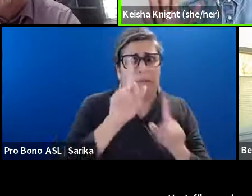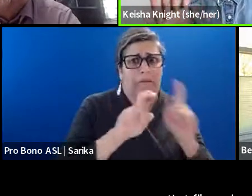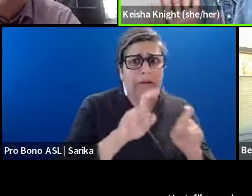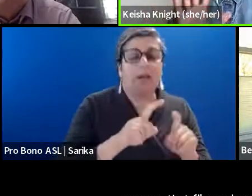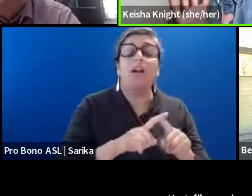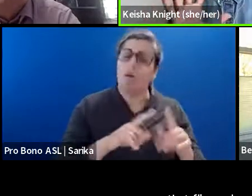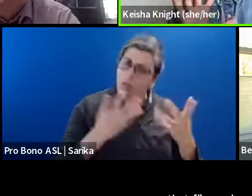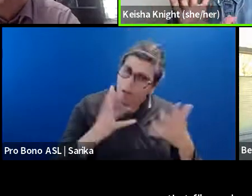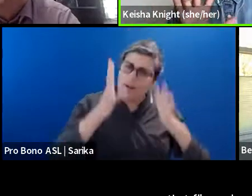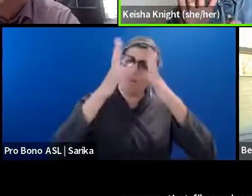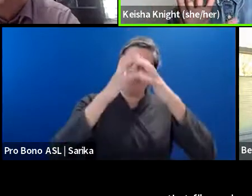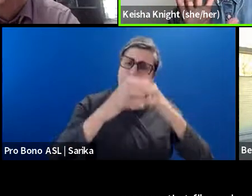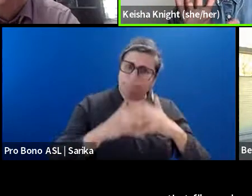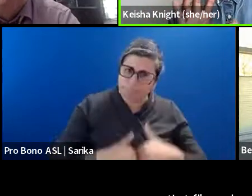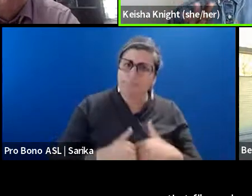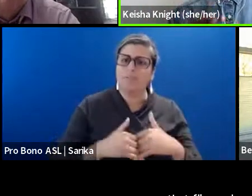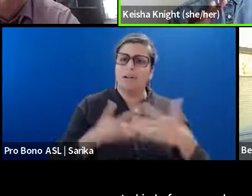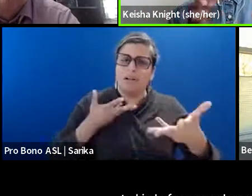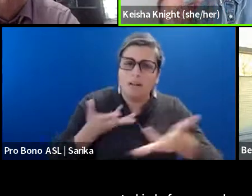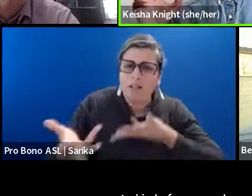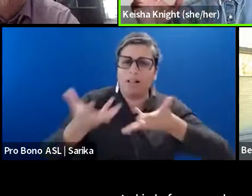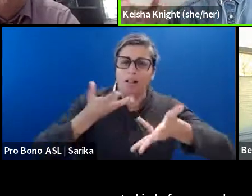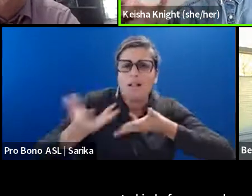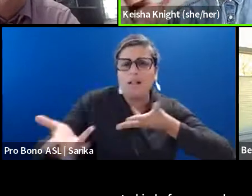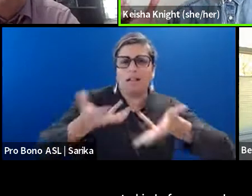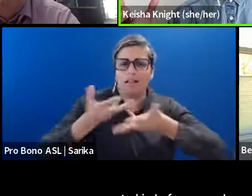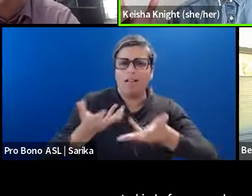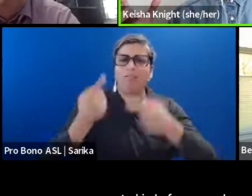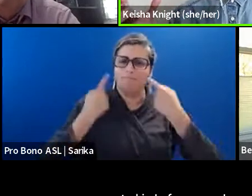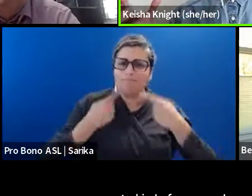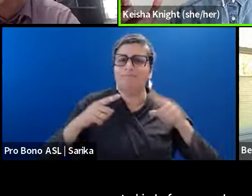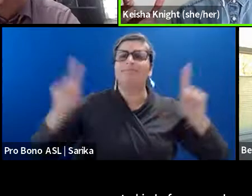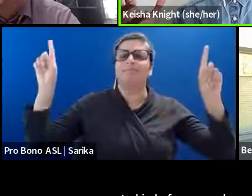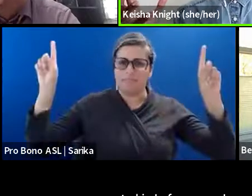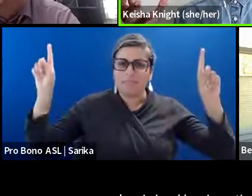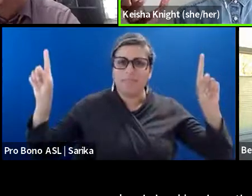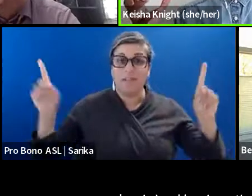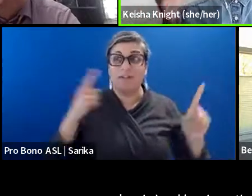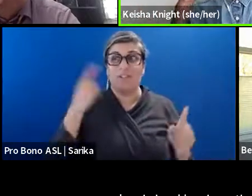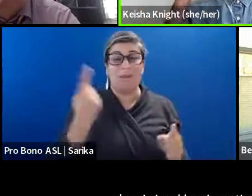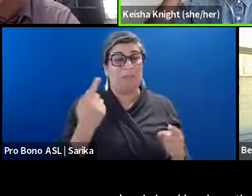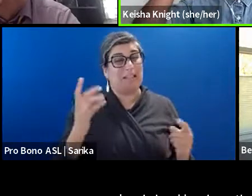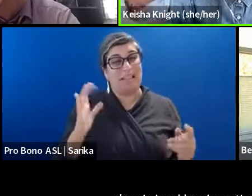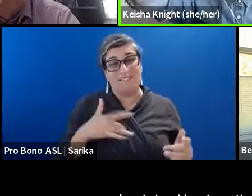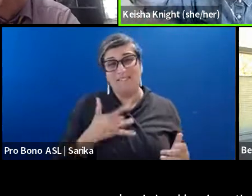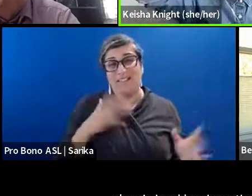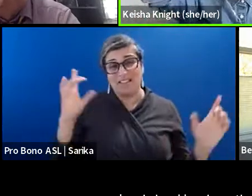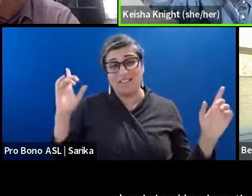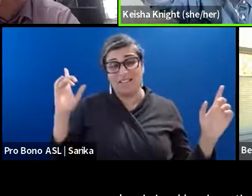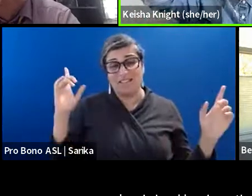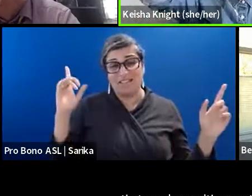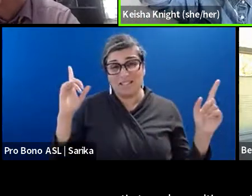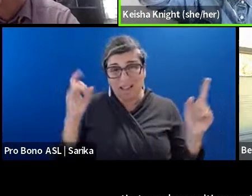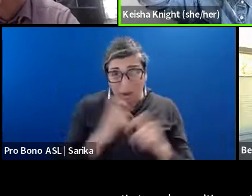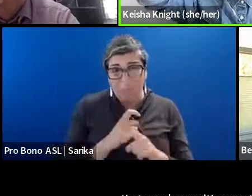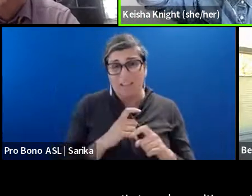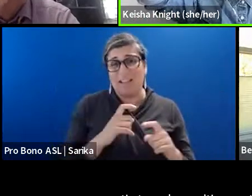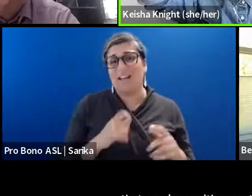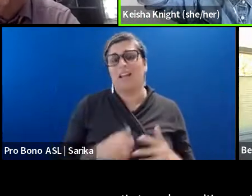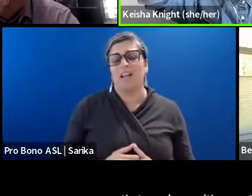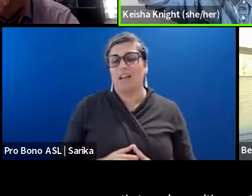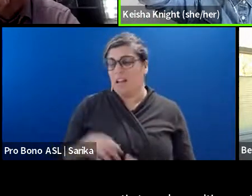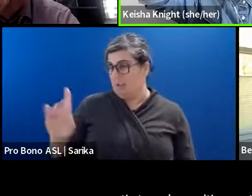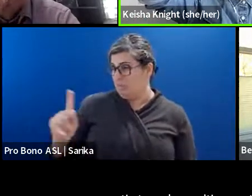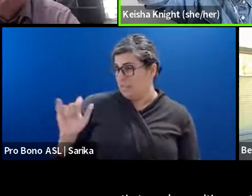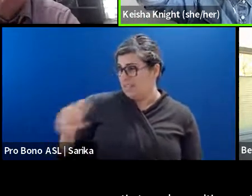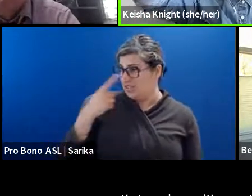down those barriers and fears that go along with something that seems so complicated. And I was wondering, Betsy, if maybe you could speak a little